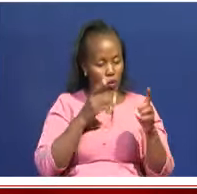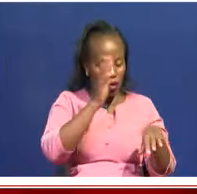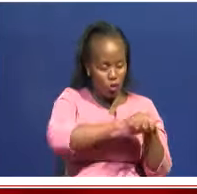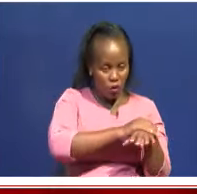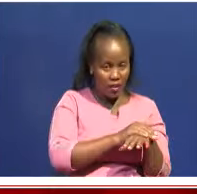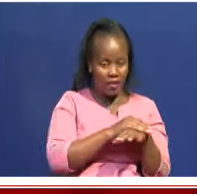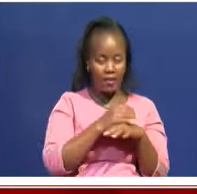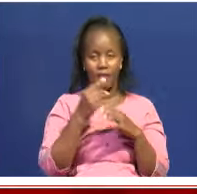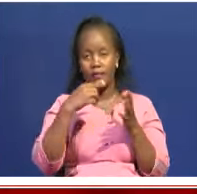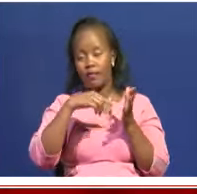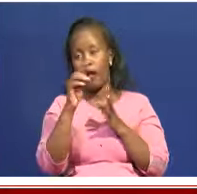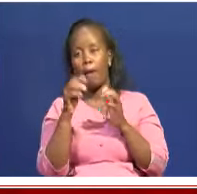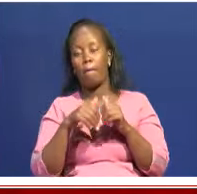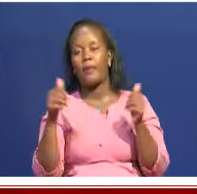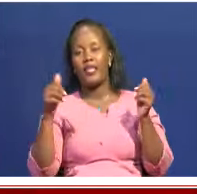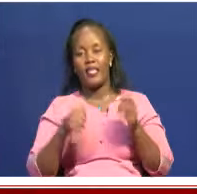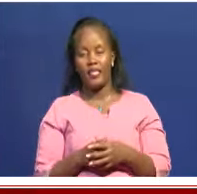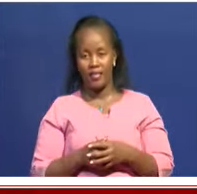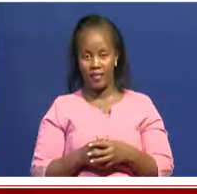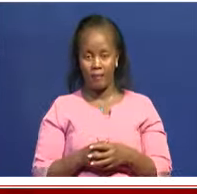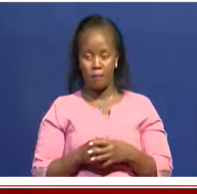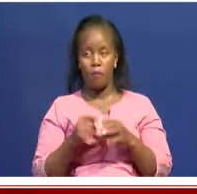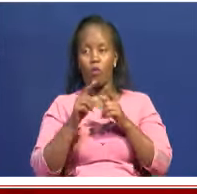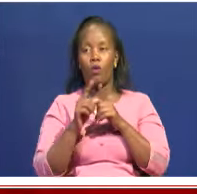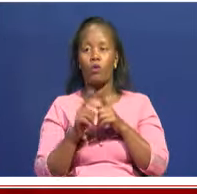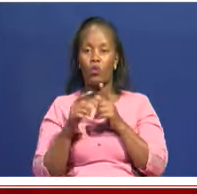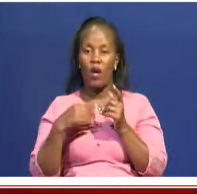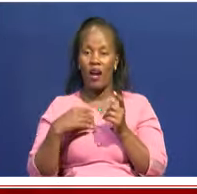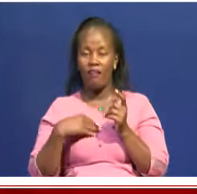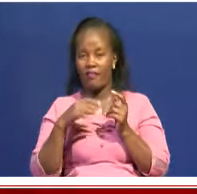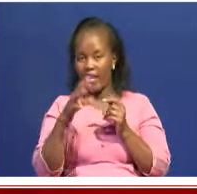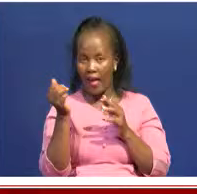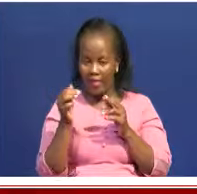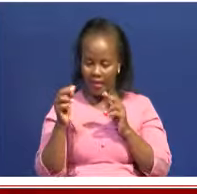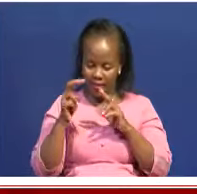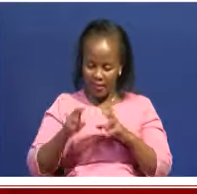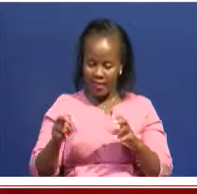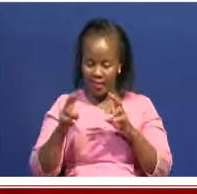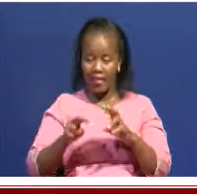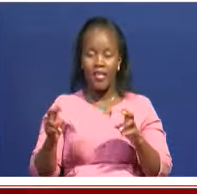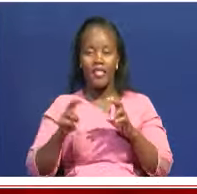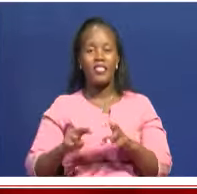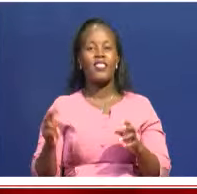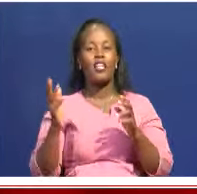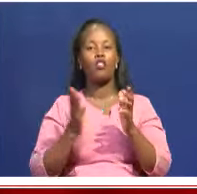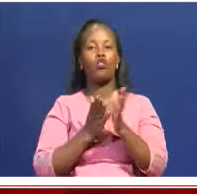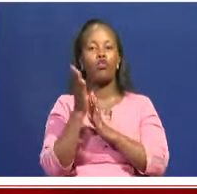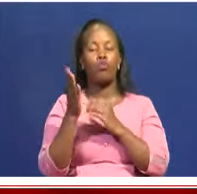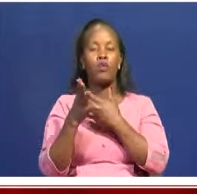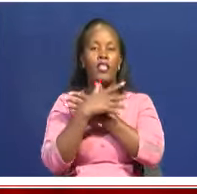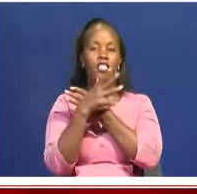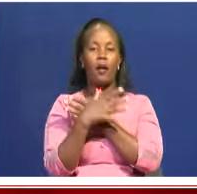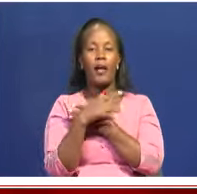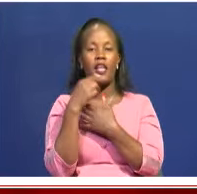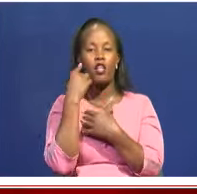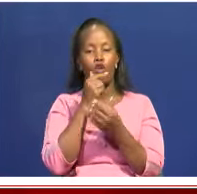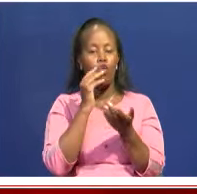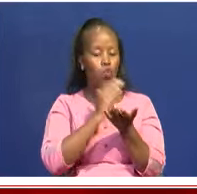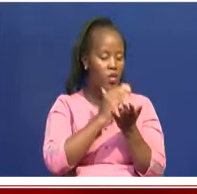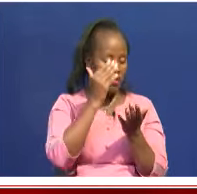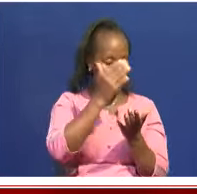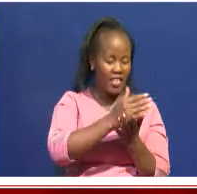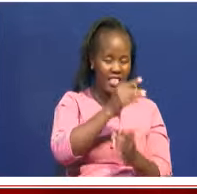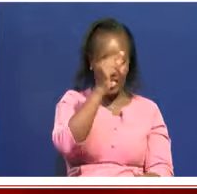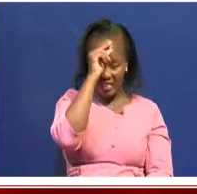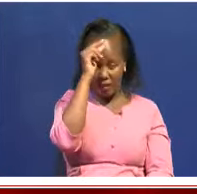had a certain inventory research done through the Germans who funded us as government. But we did the